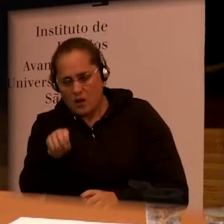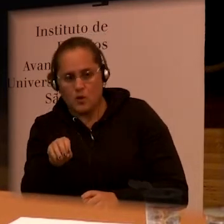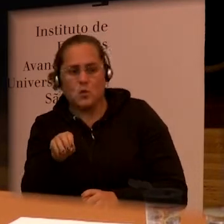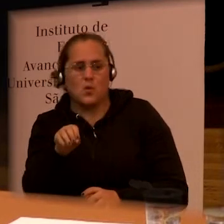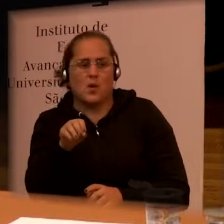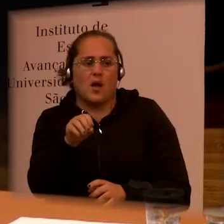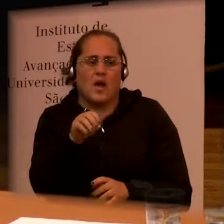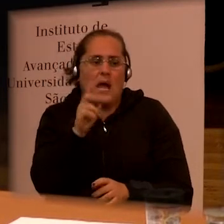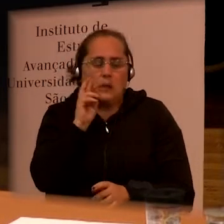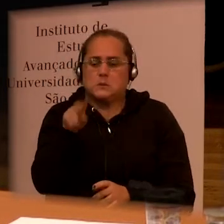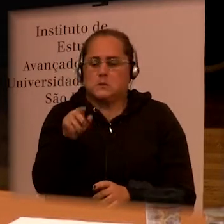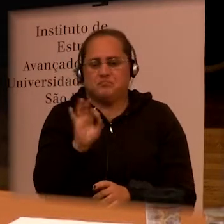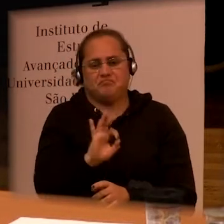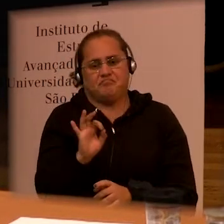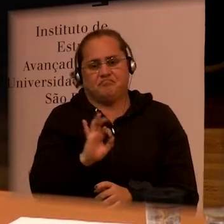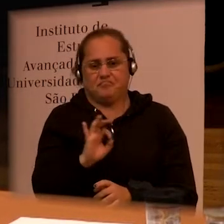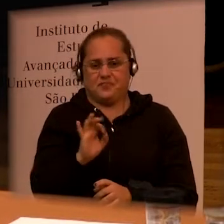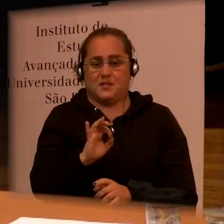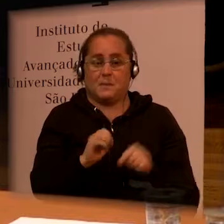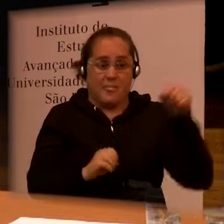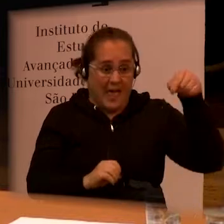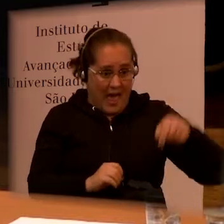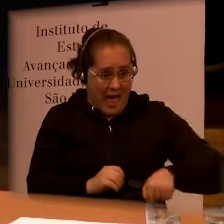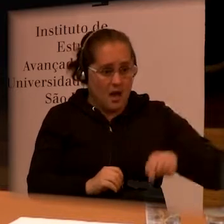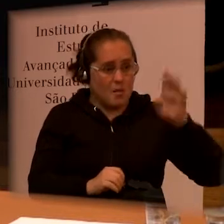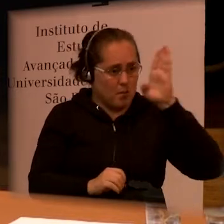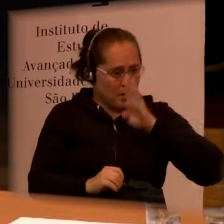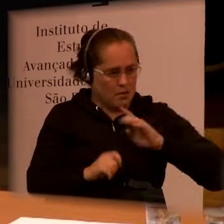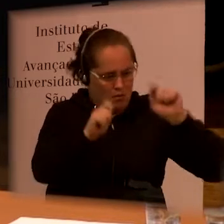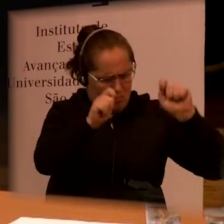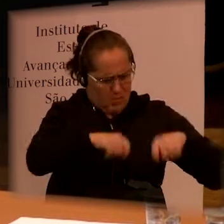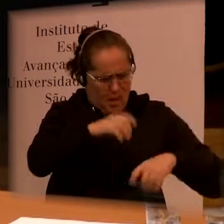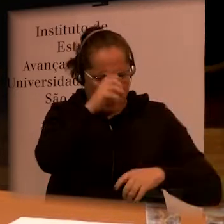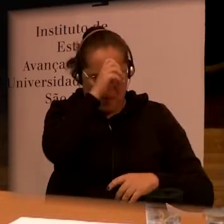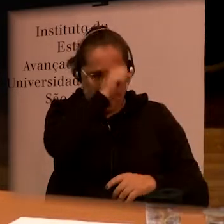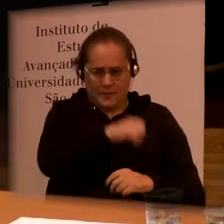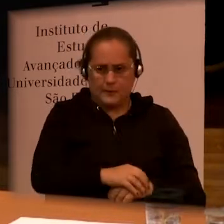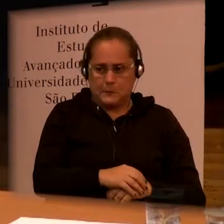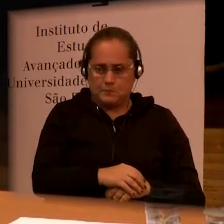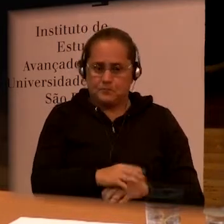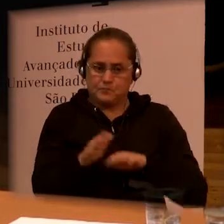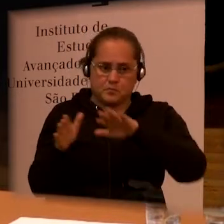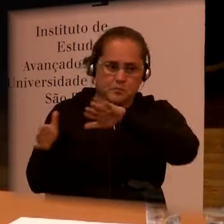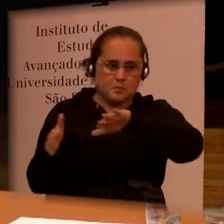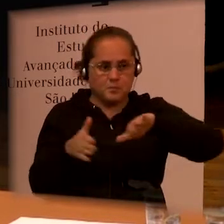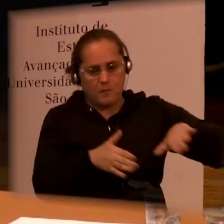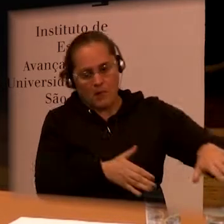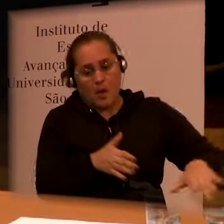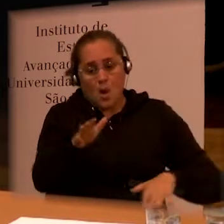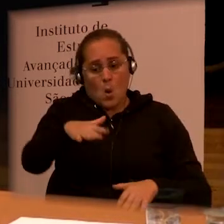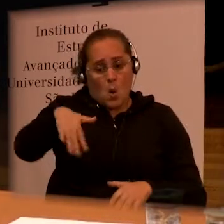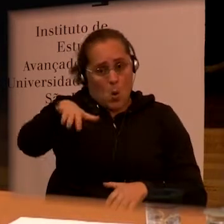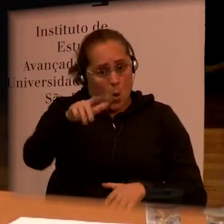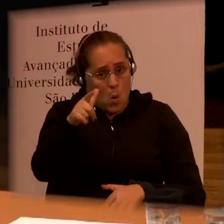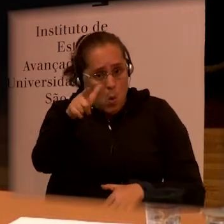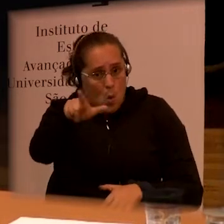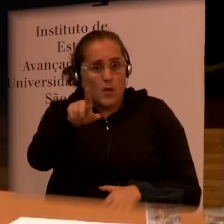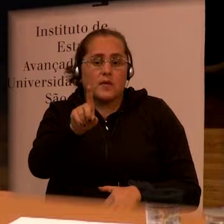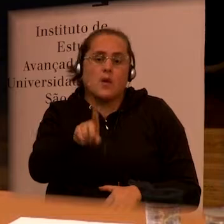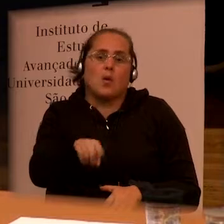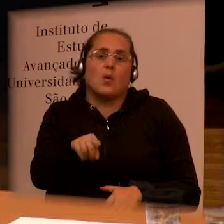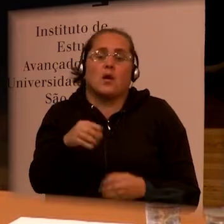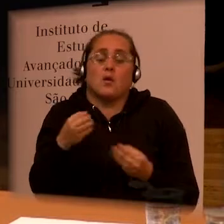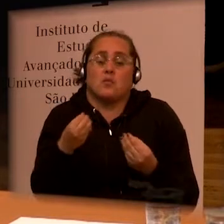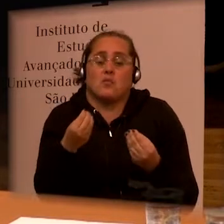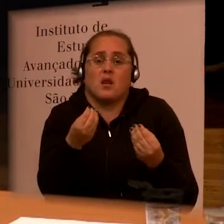Brazil the other area is social benefits that in